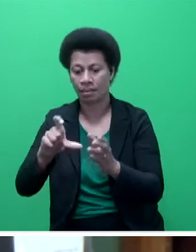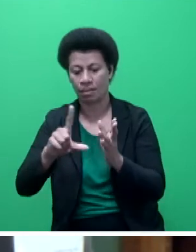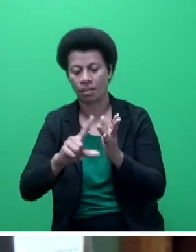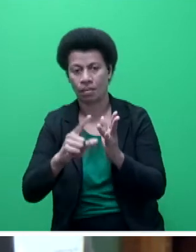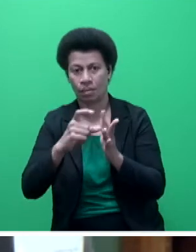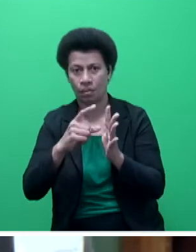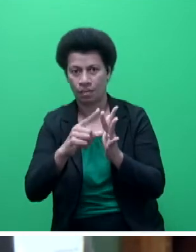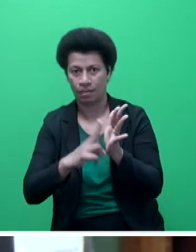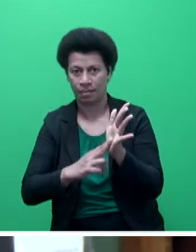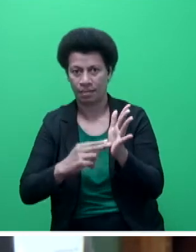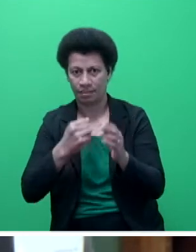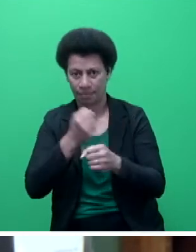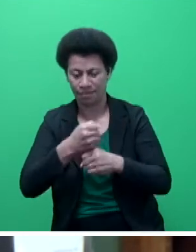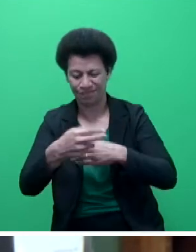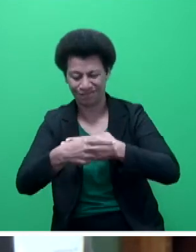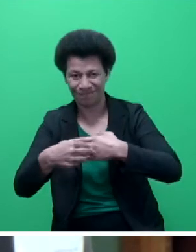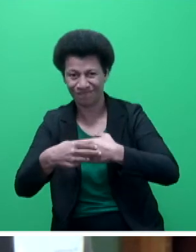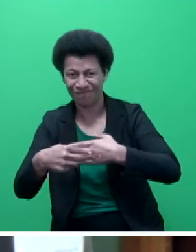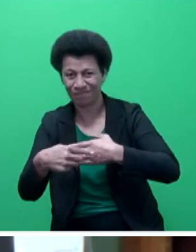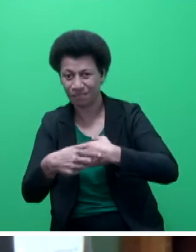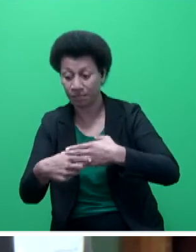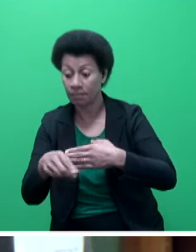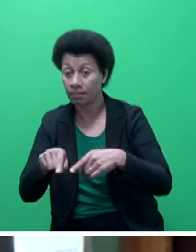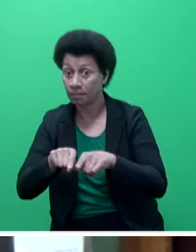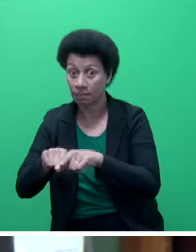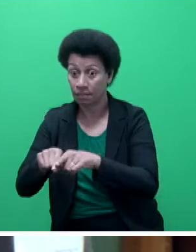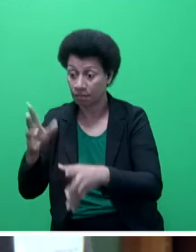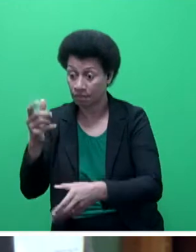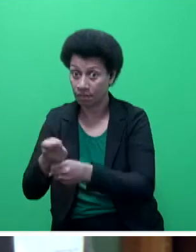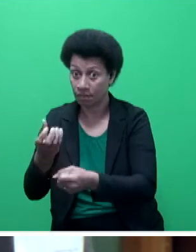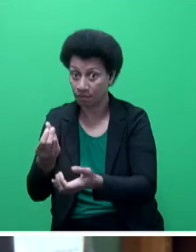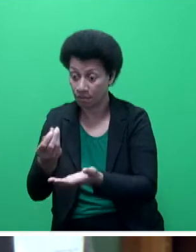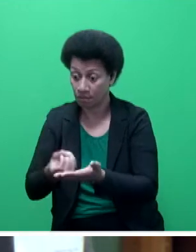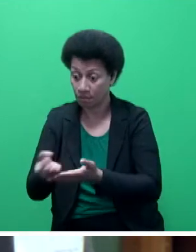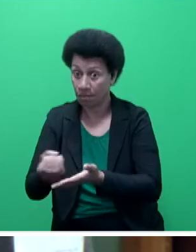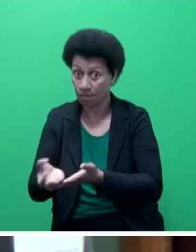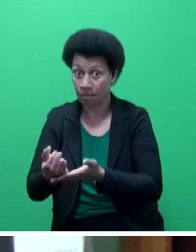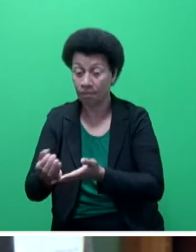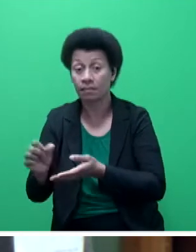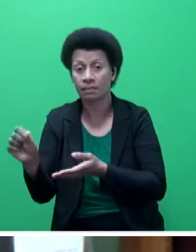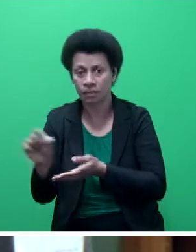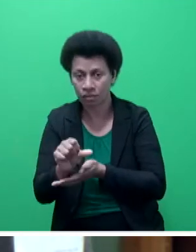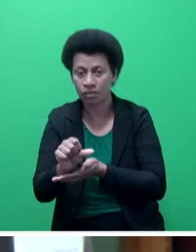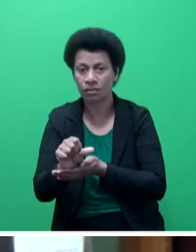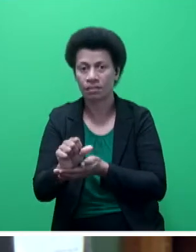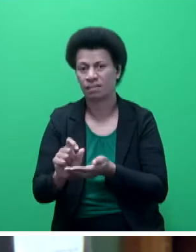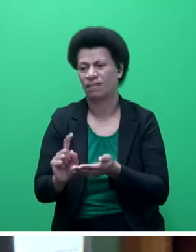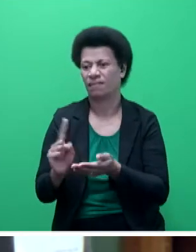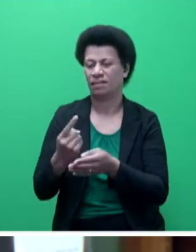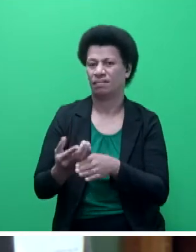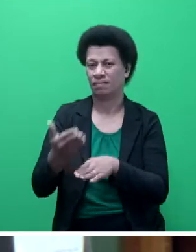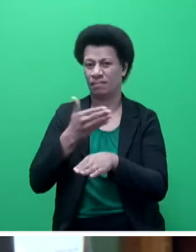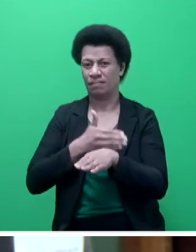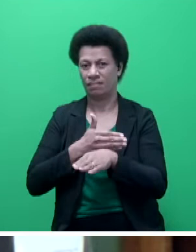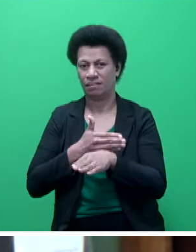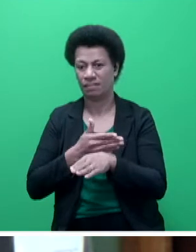The revised expenditure measures now represent total spending on any of these items which should have been done in the first place. As